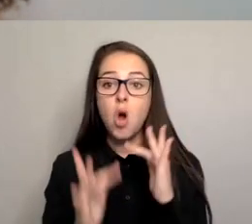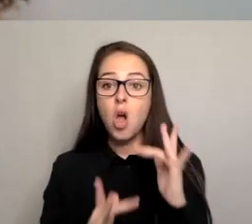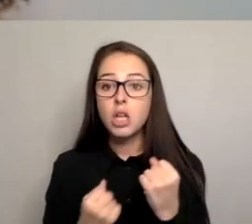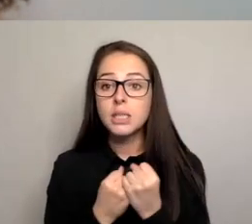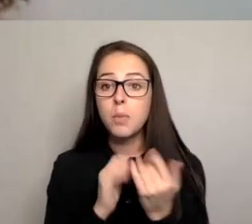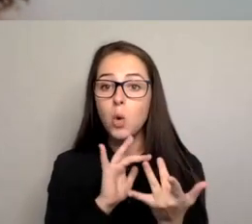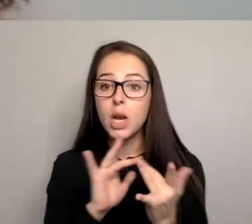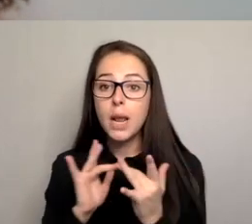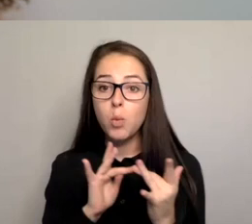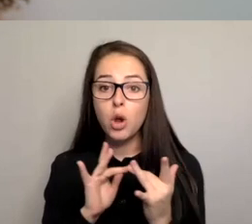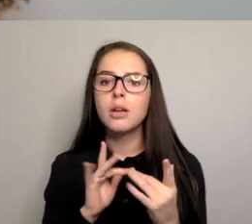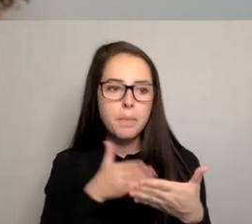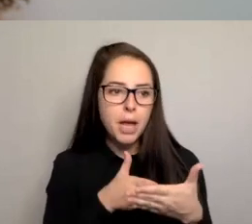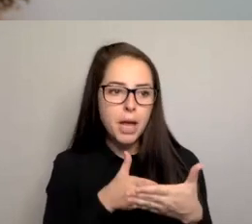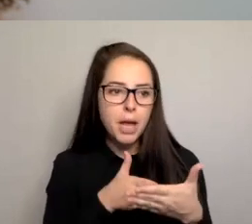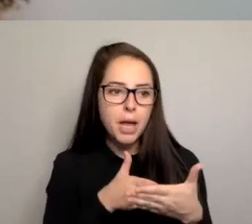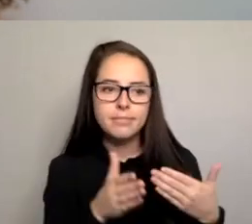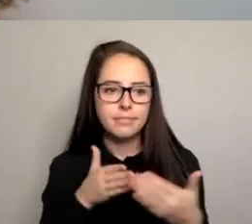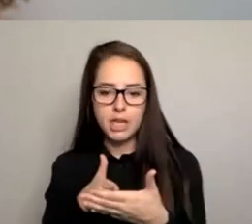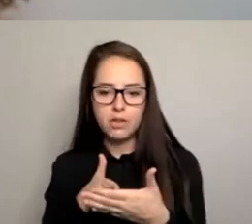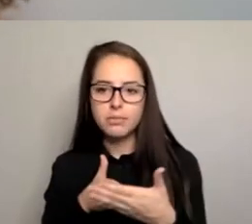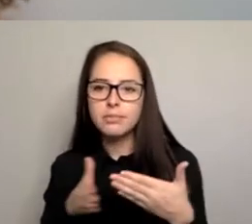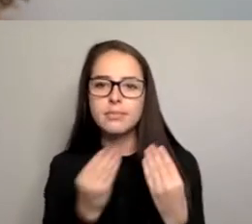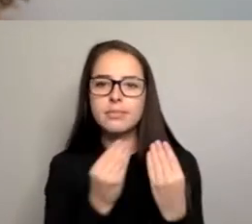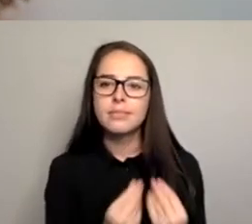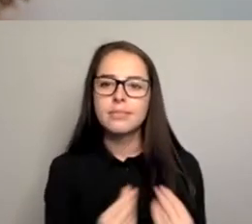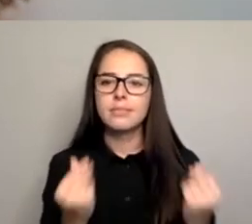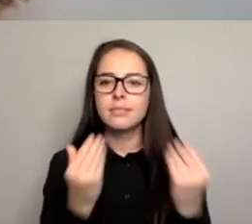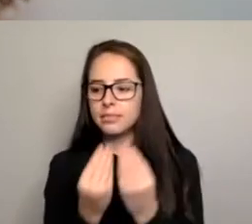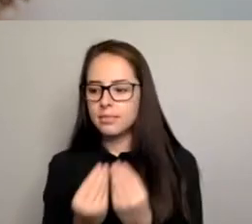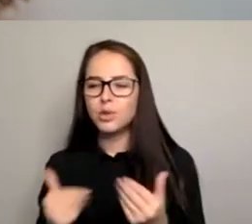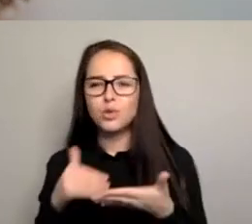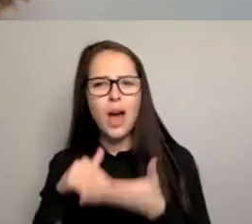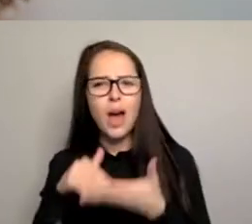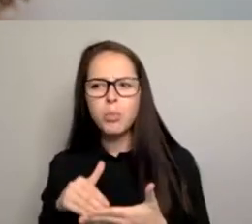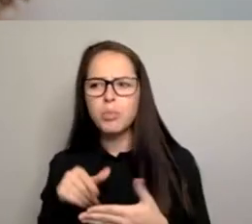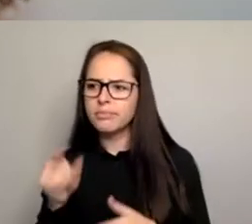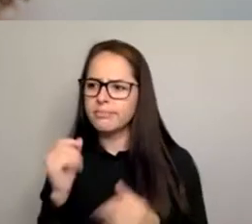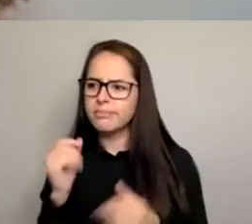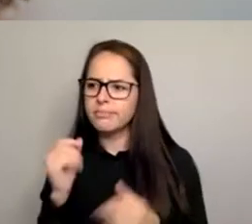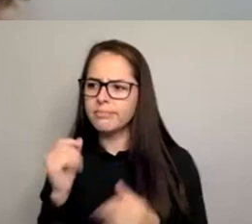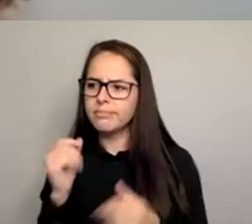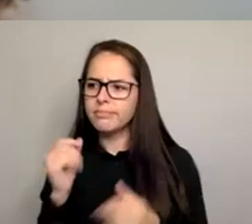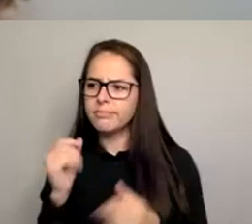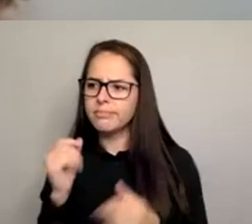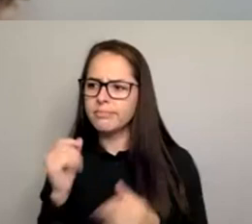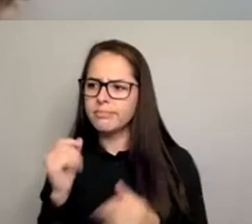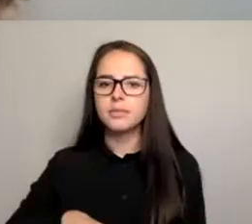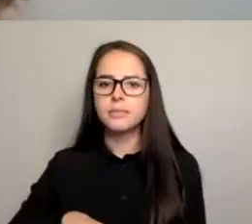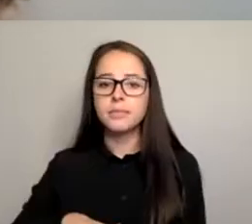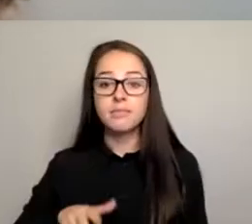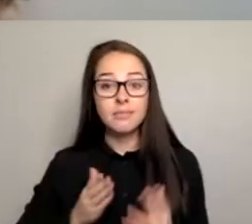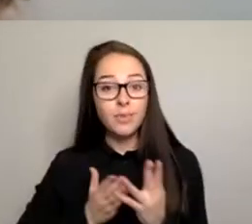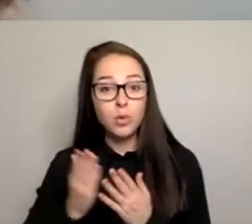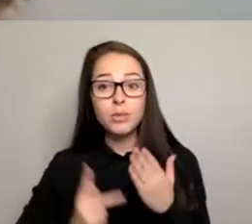those barriers one by one to help them to want to run. Now, as a result of that program, we actually saw an increase in